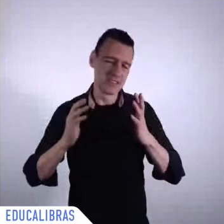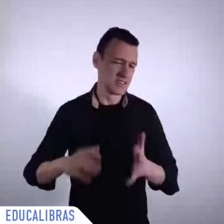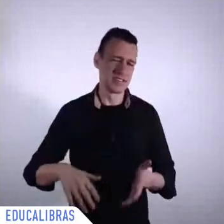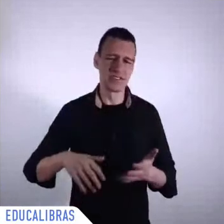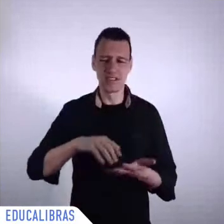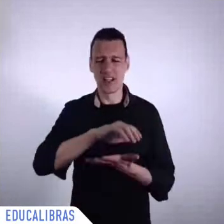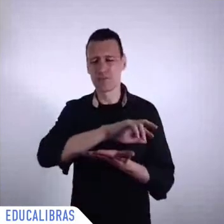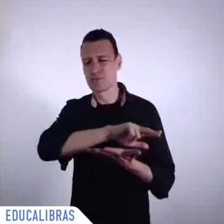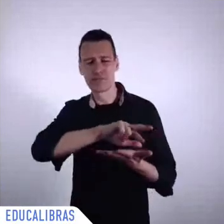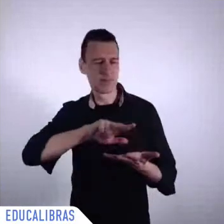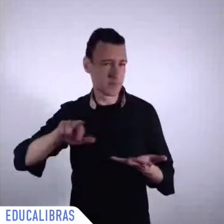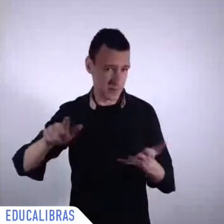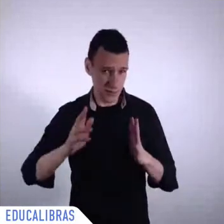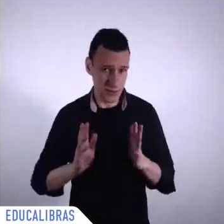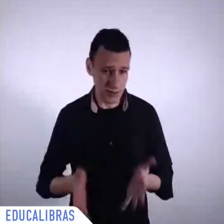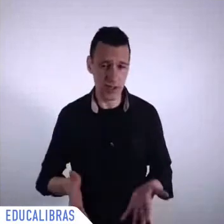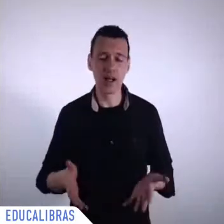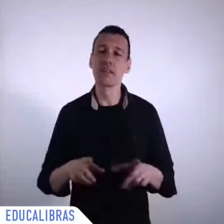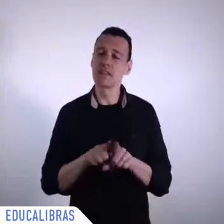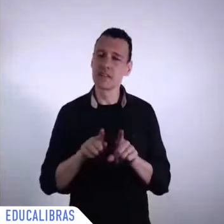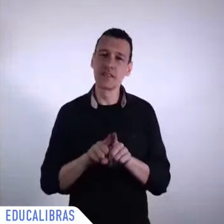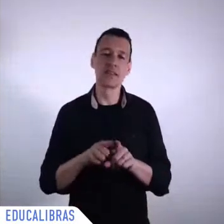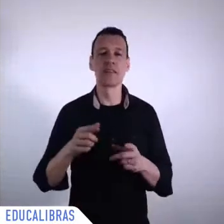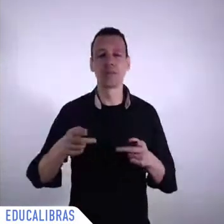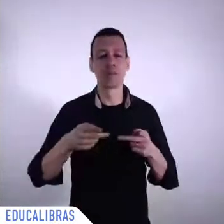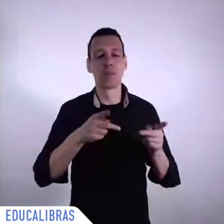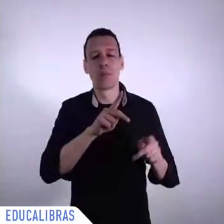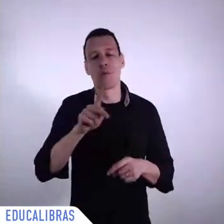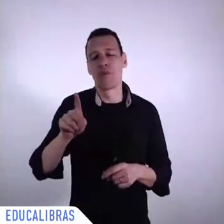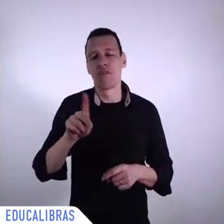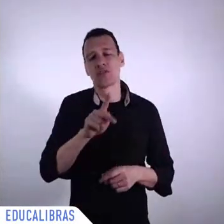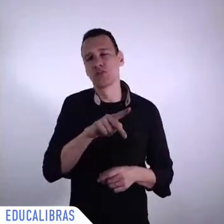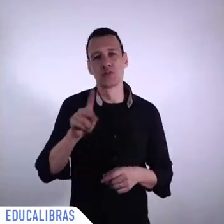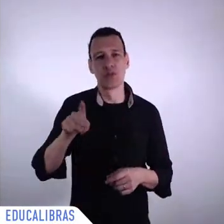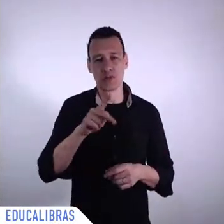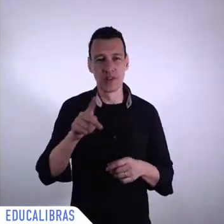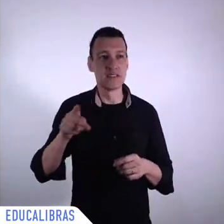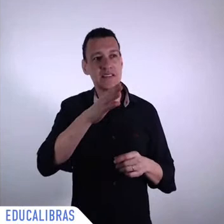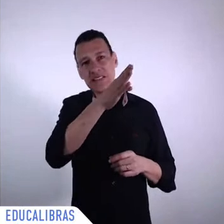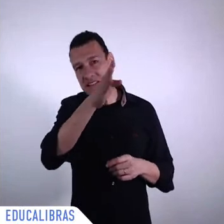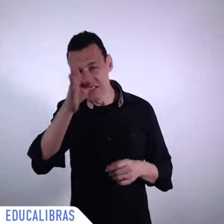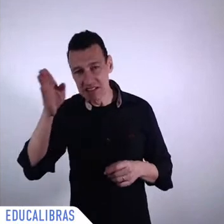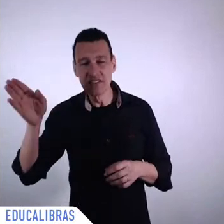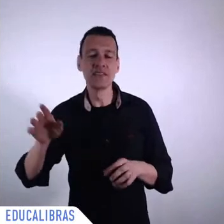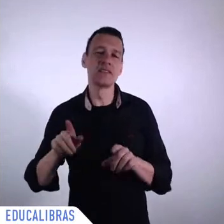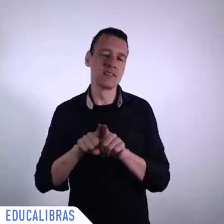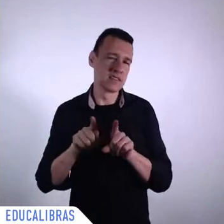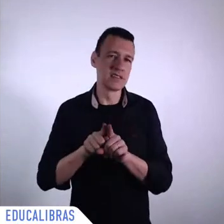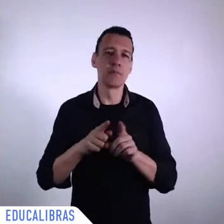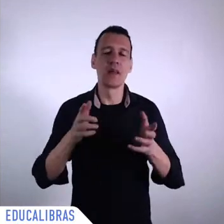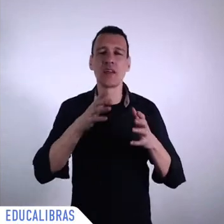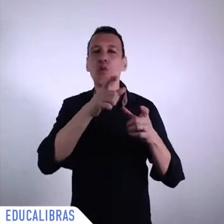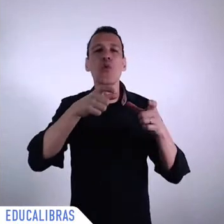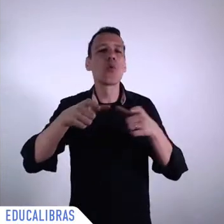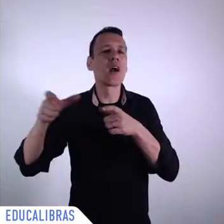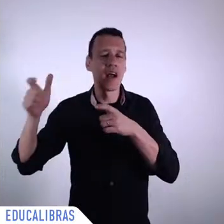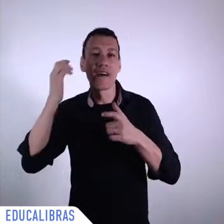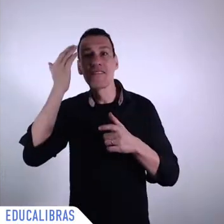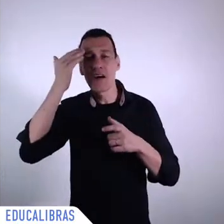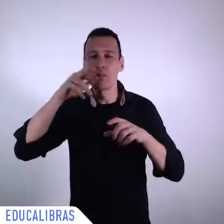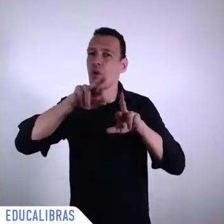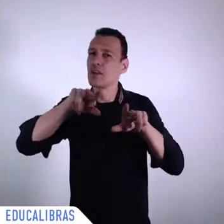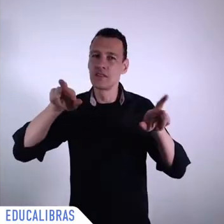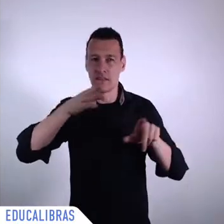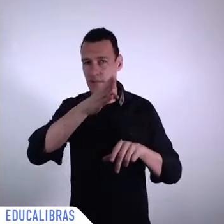Bokova, former director general of UNESCO between 2009 and 2017, and former